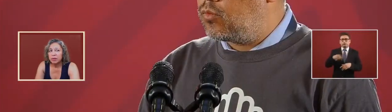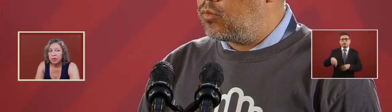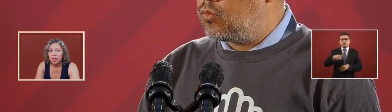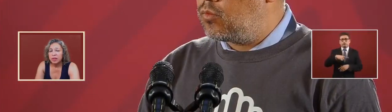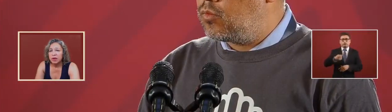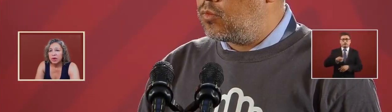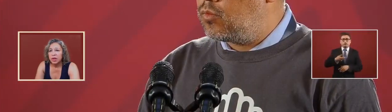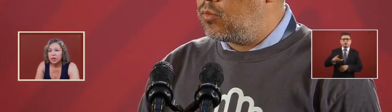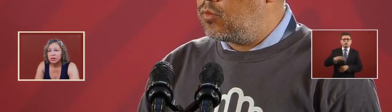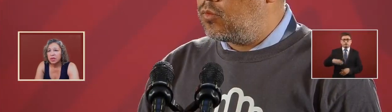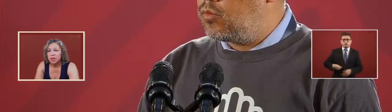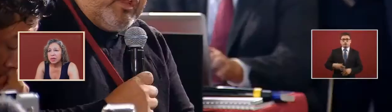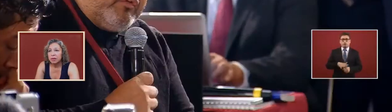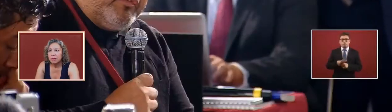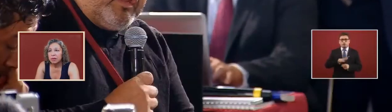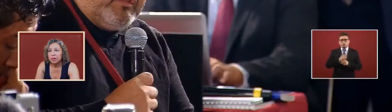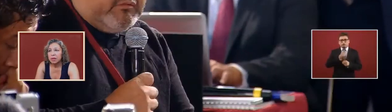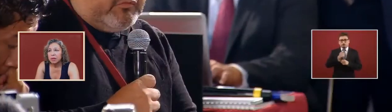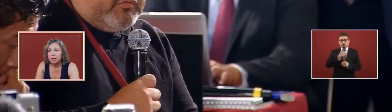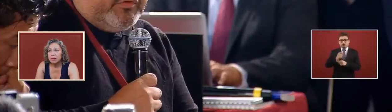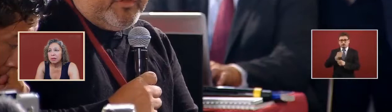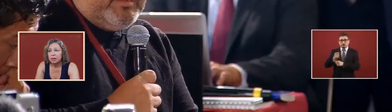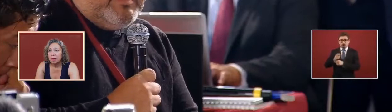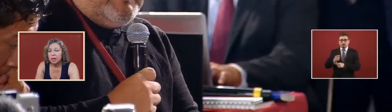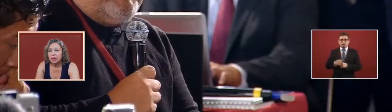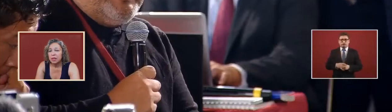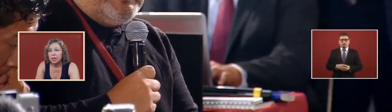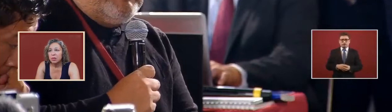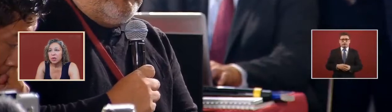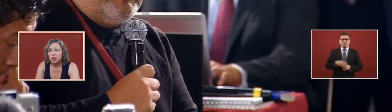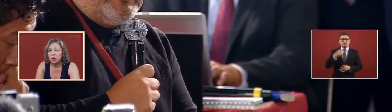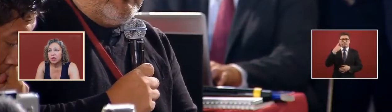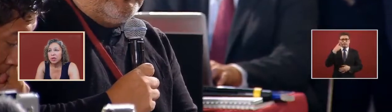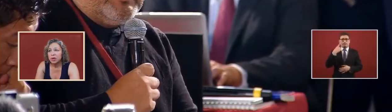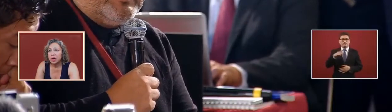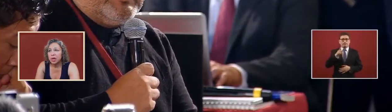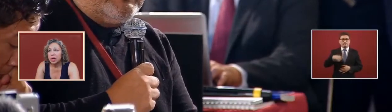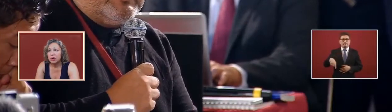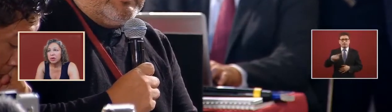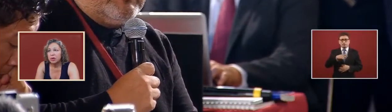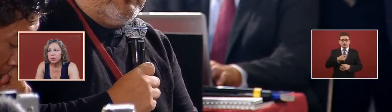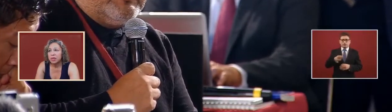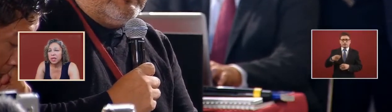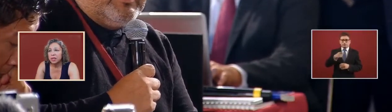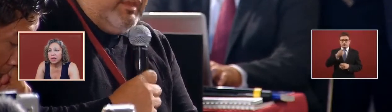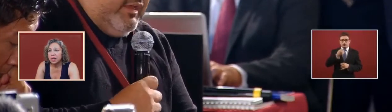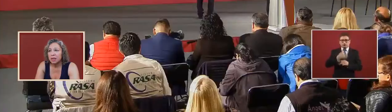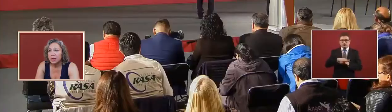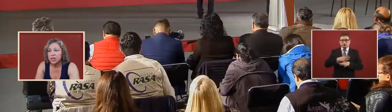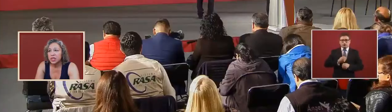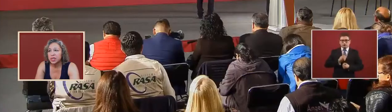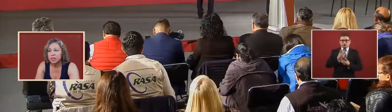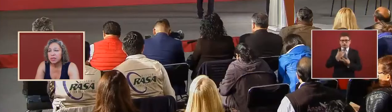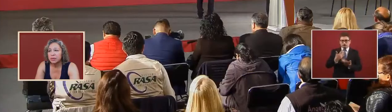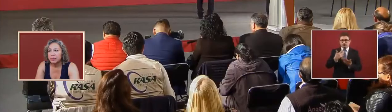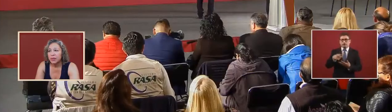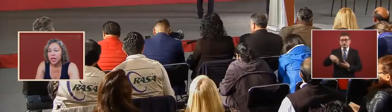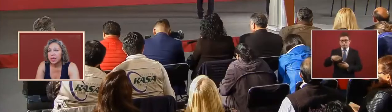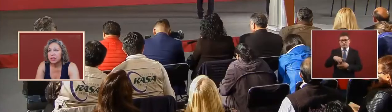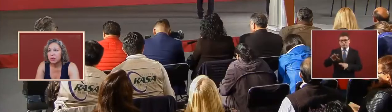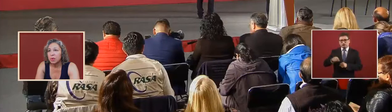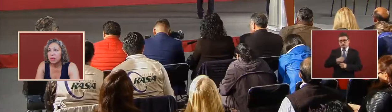they're accusing that they were tortured in in order to obtain the declarations